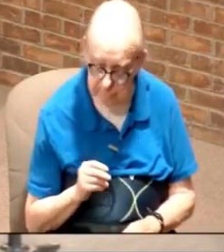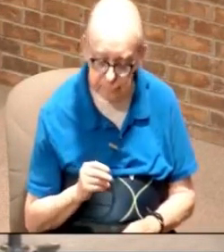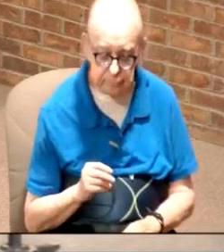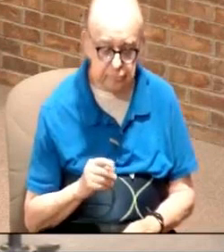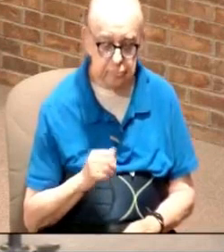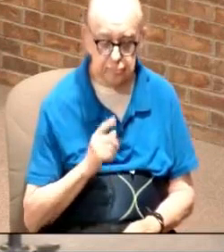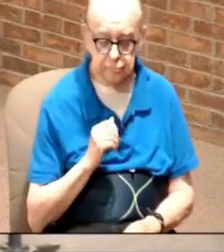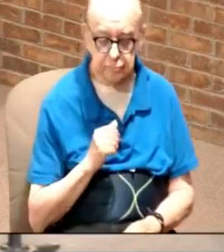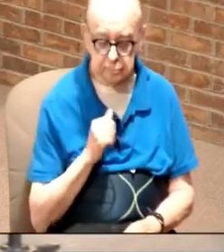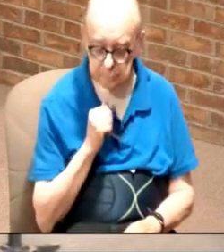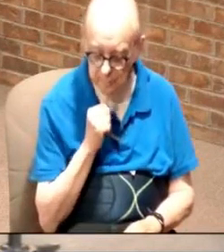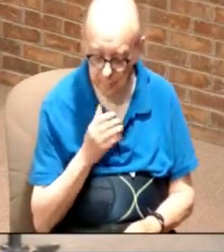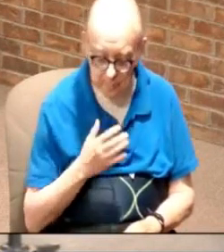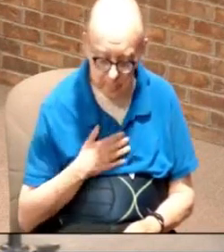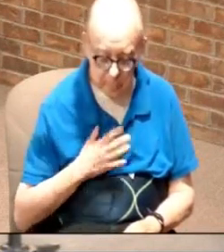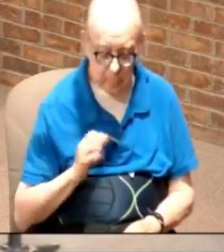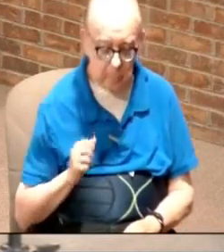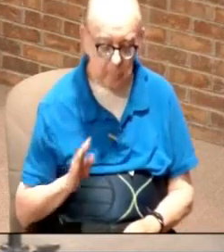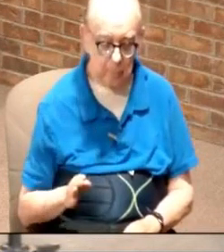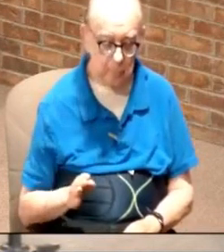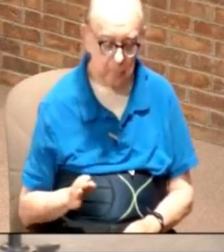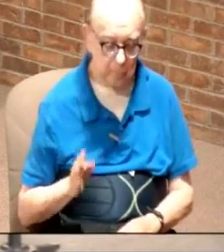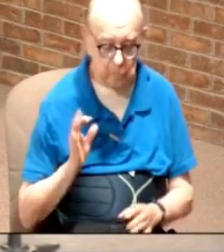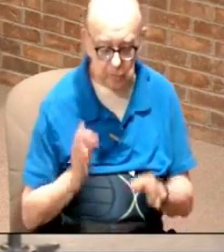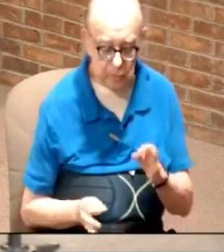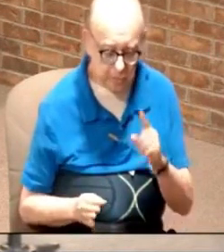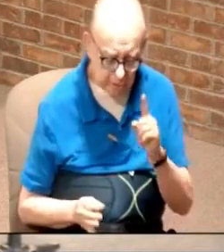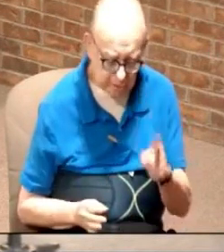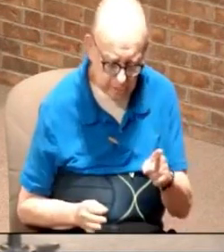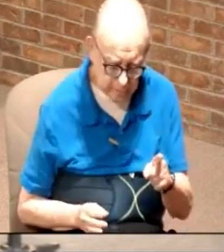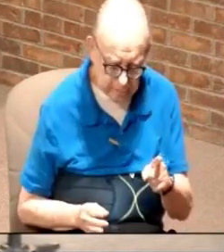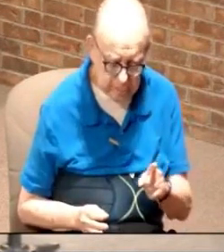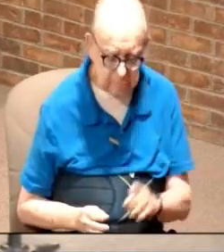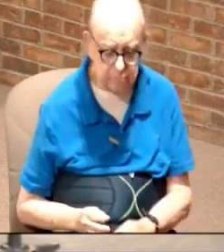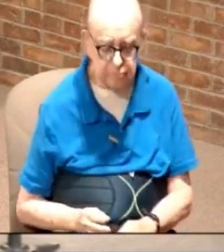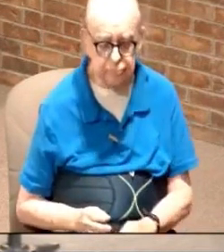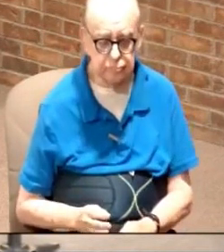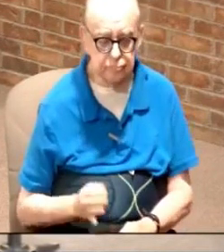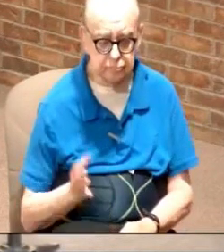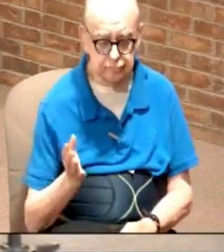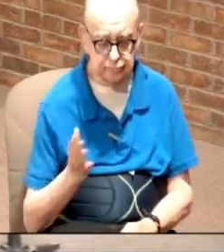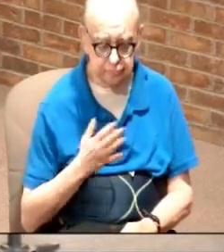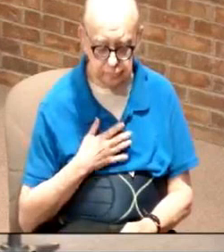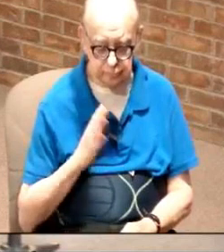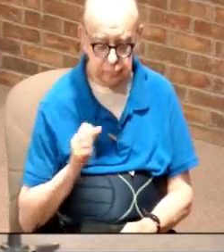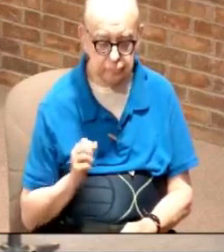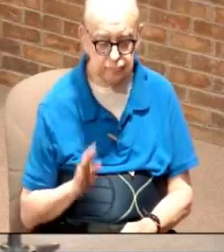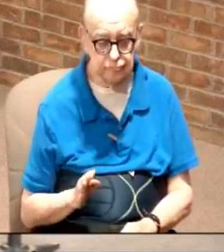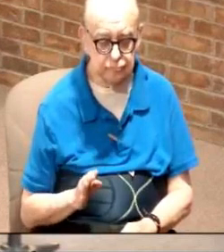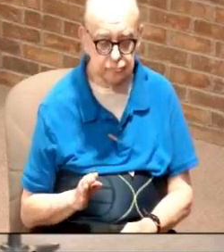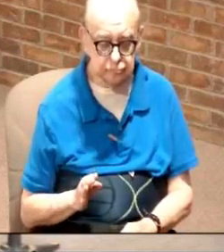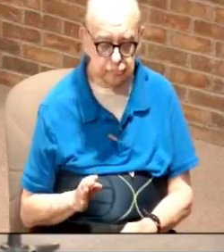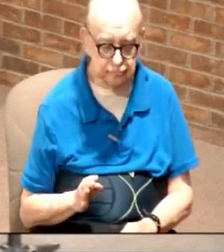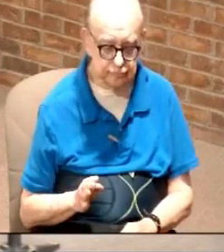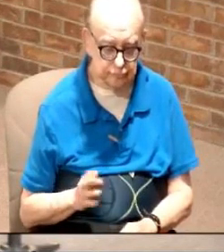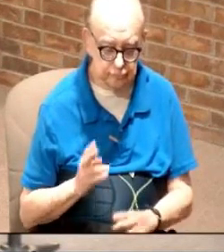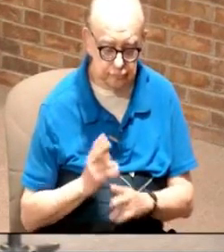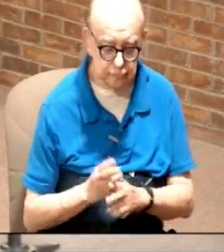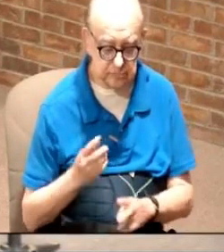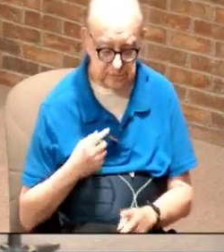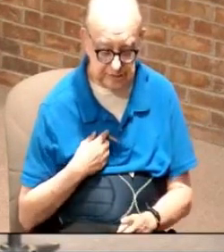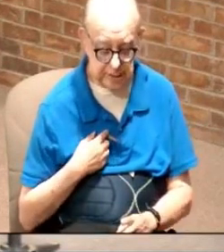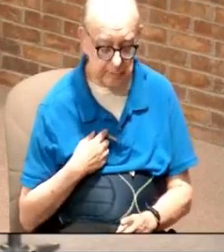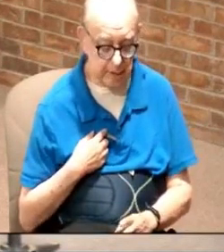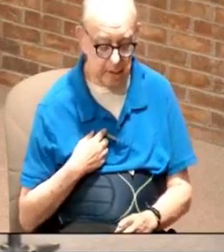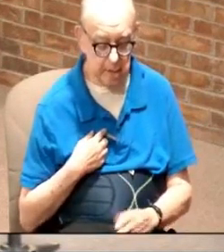it is not my job to judge you it is my job to keep me in